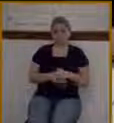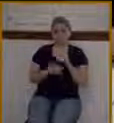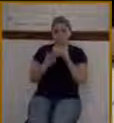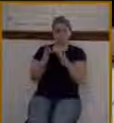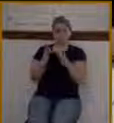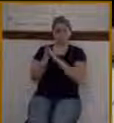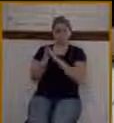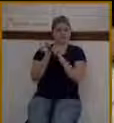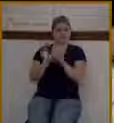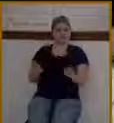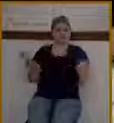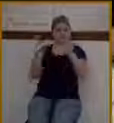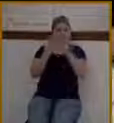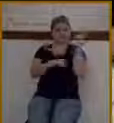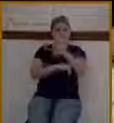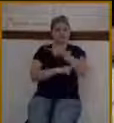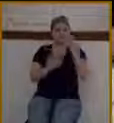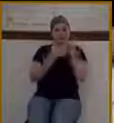history of redemption.